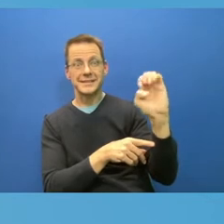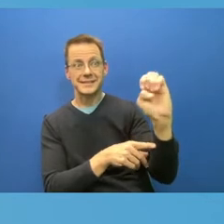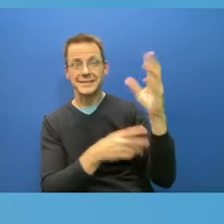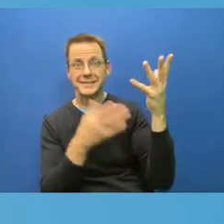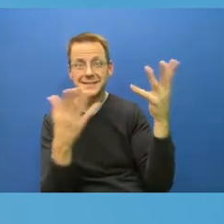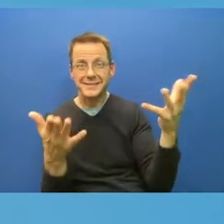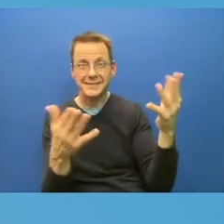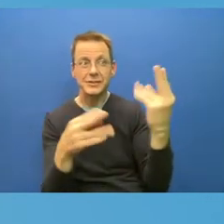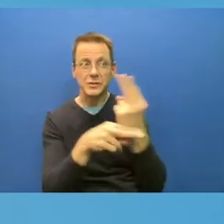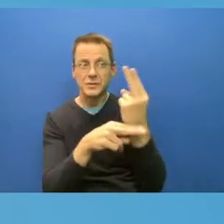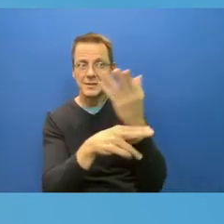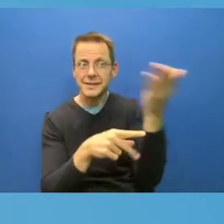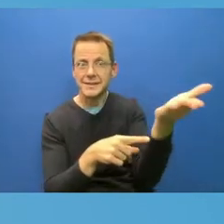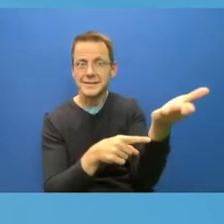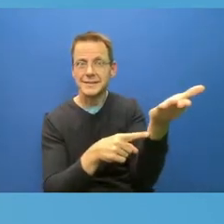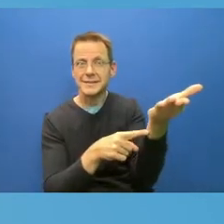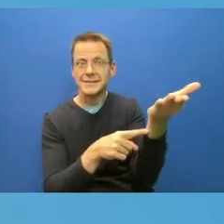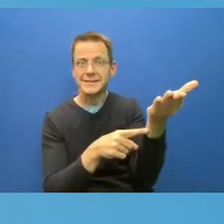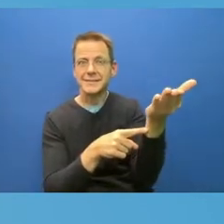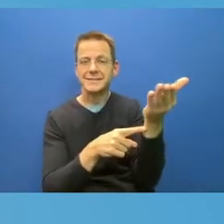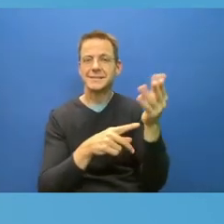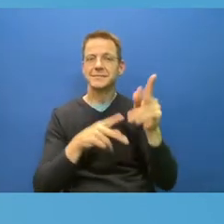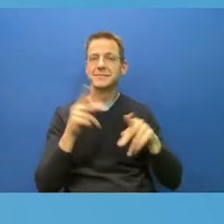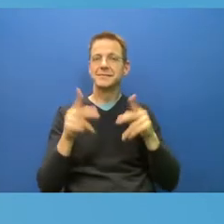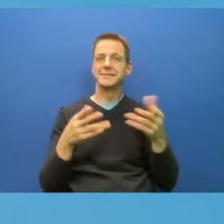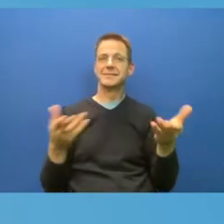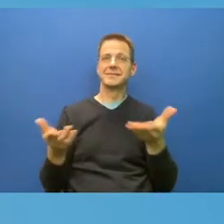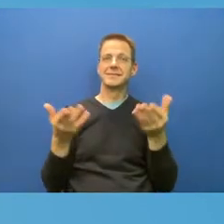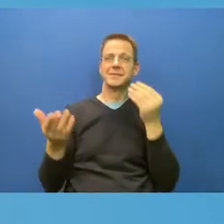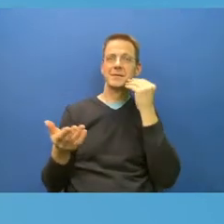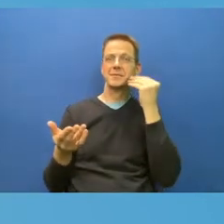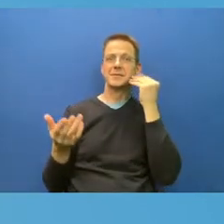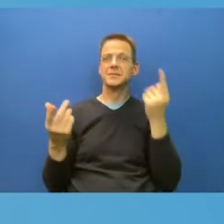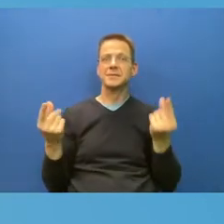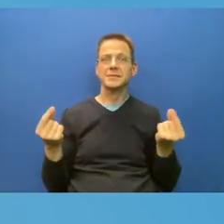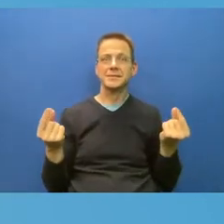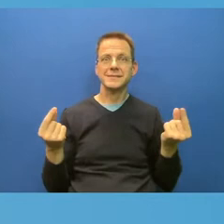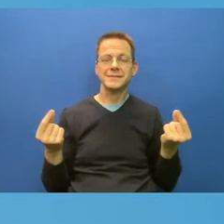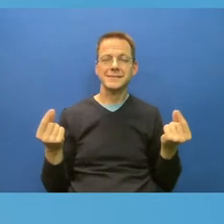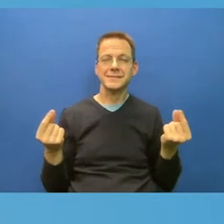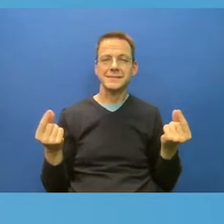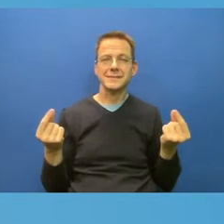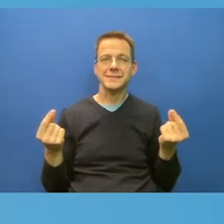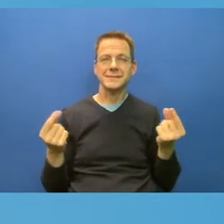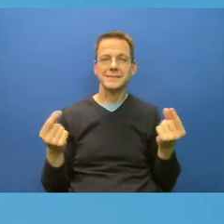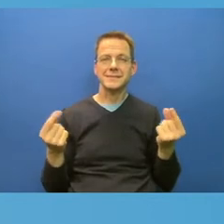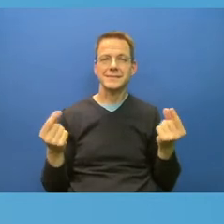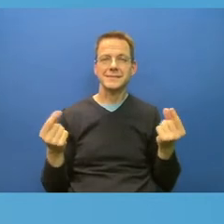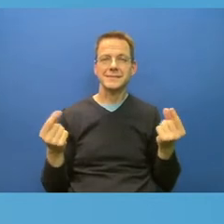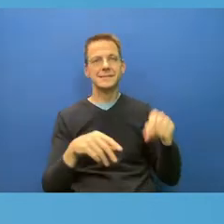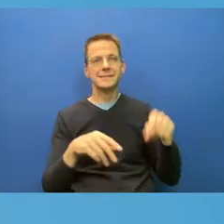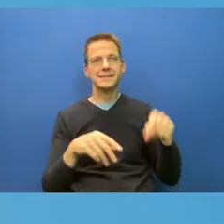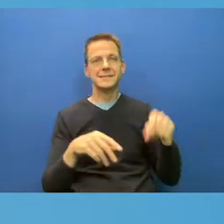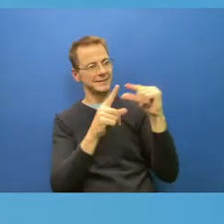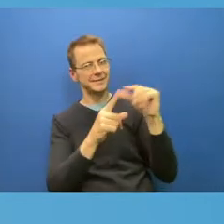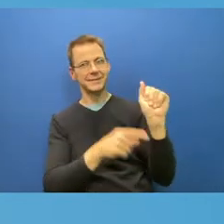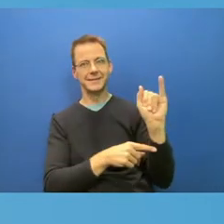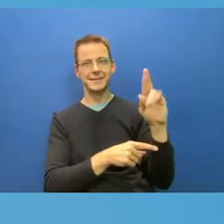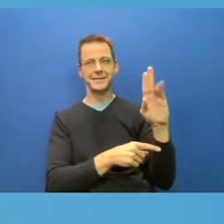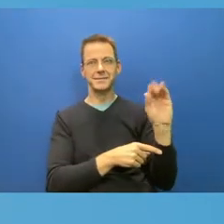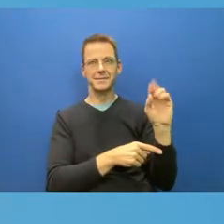policy friends to make them say those magic words? Well, my comment was actually going to be on the employer employer vaccine.